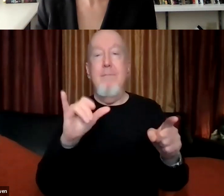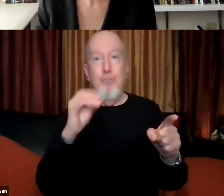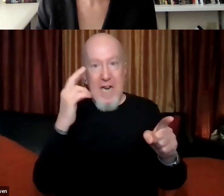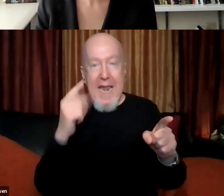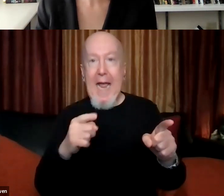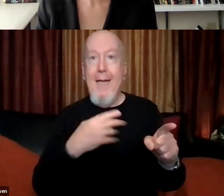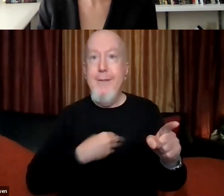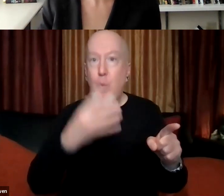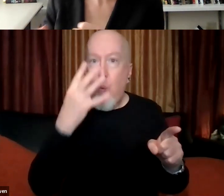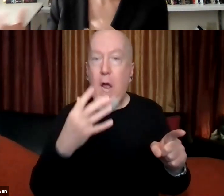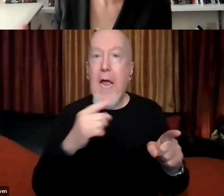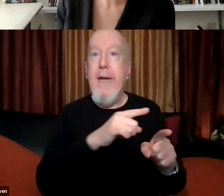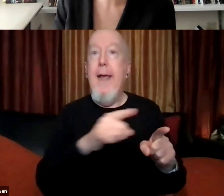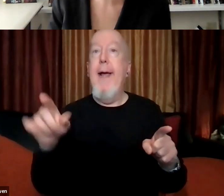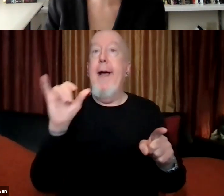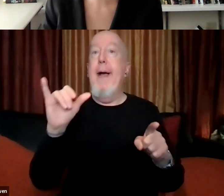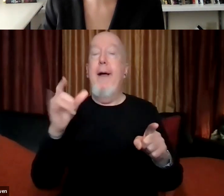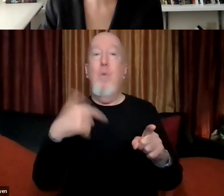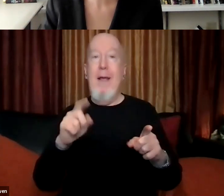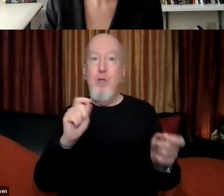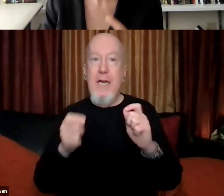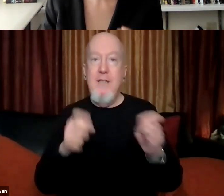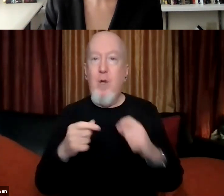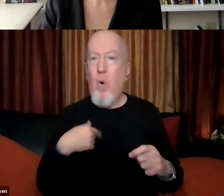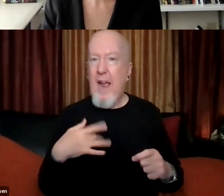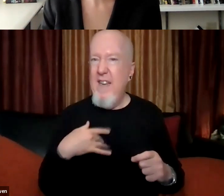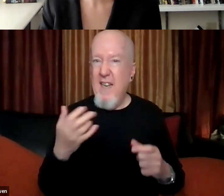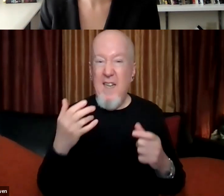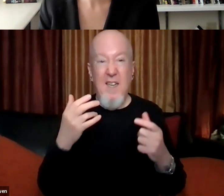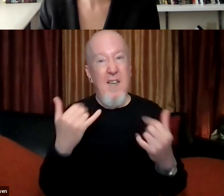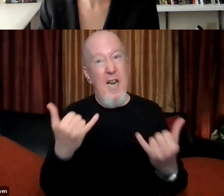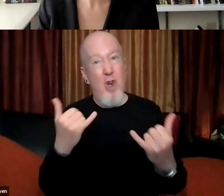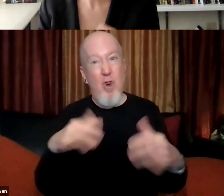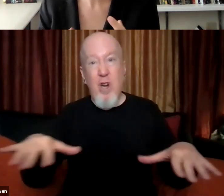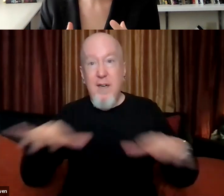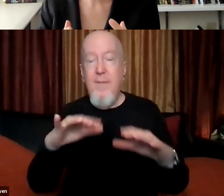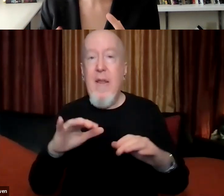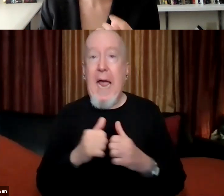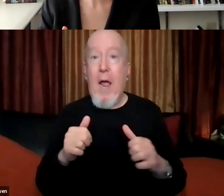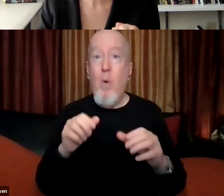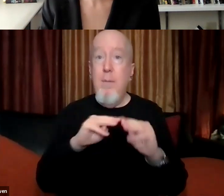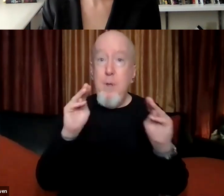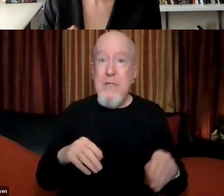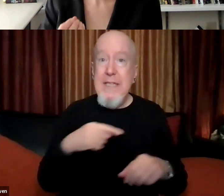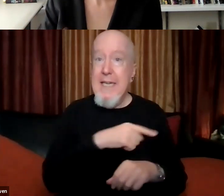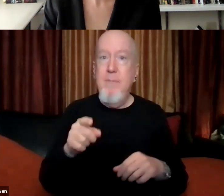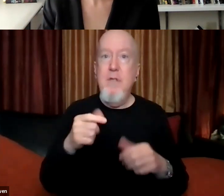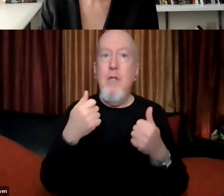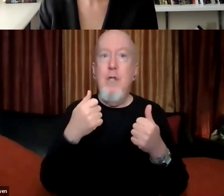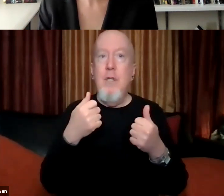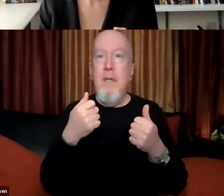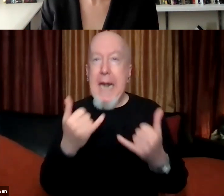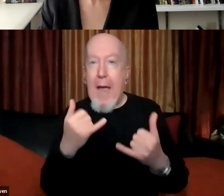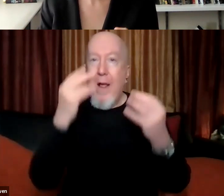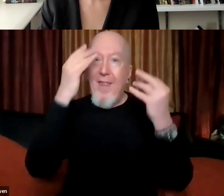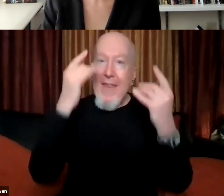at least some of what I'm getting glimpses of, you know, virtually in our current moment of the way museum runners are, are putting together monuments and